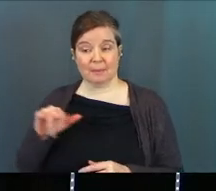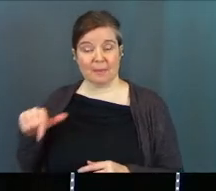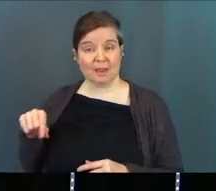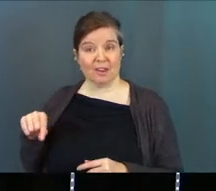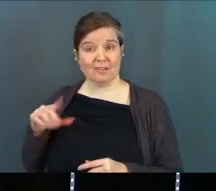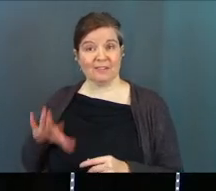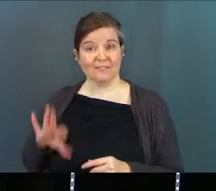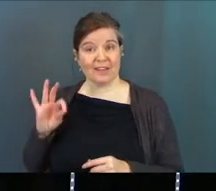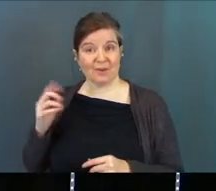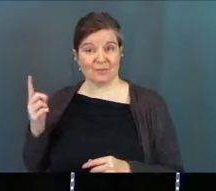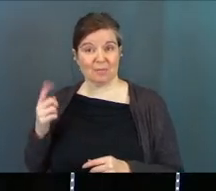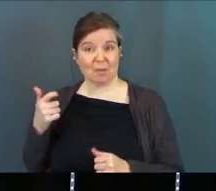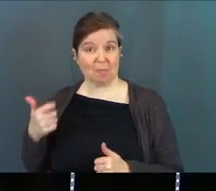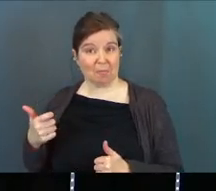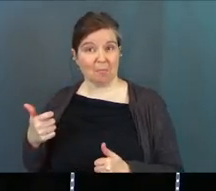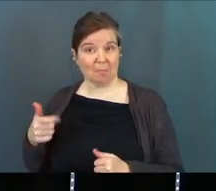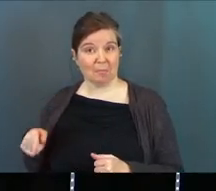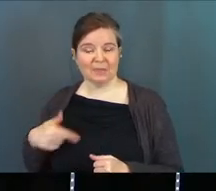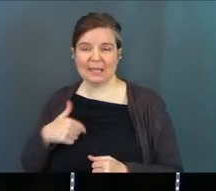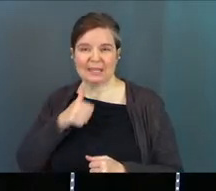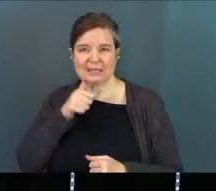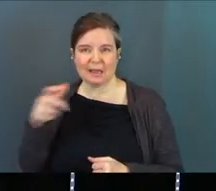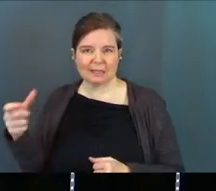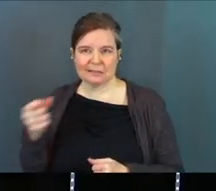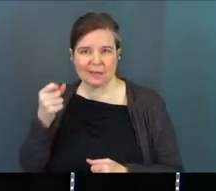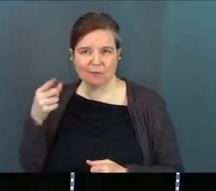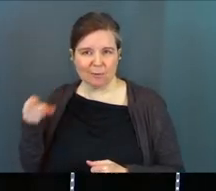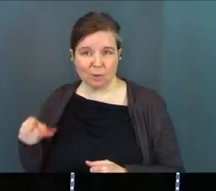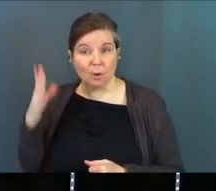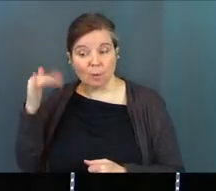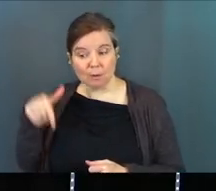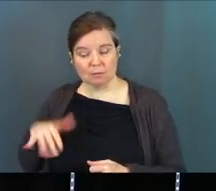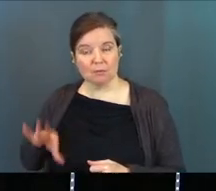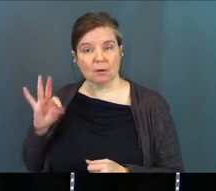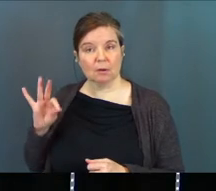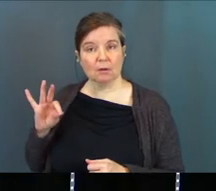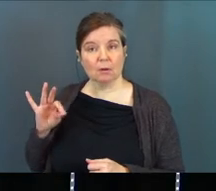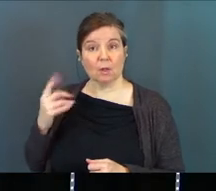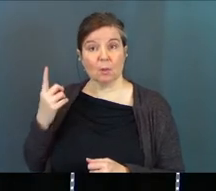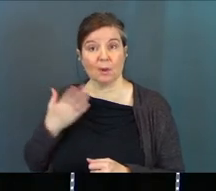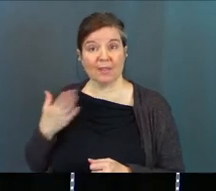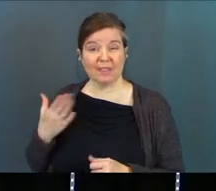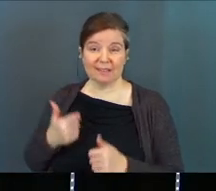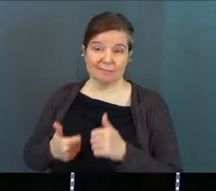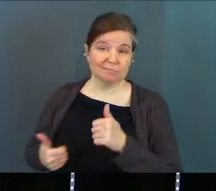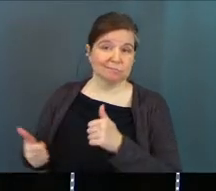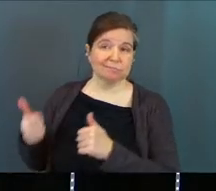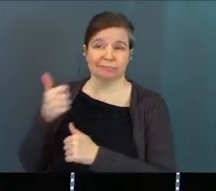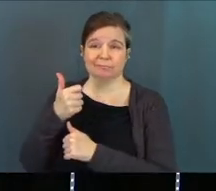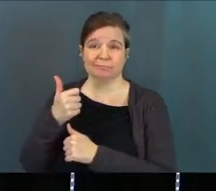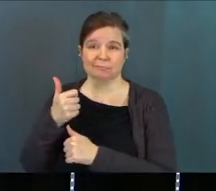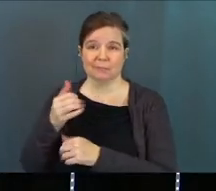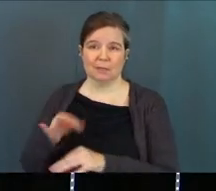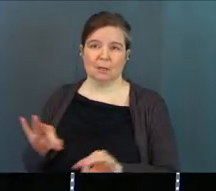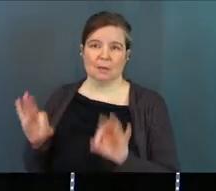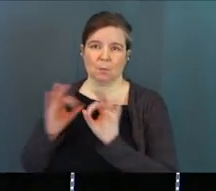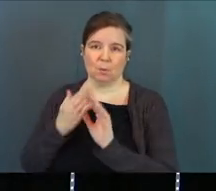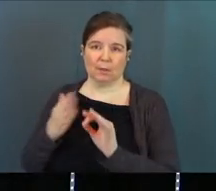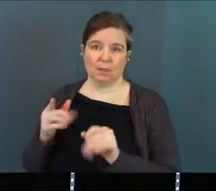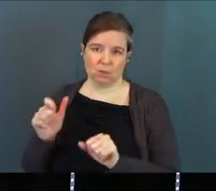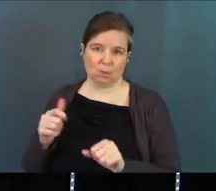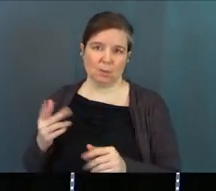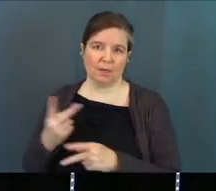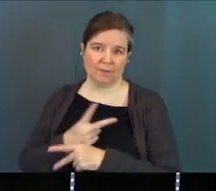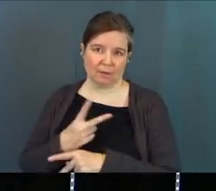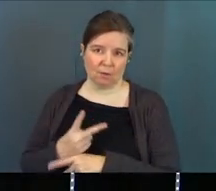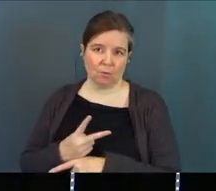Mary's discovered something and it's not going to be taken away from her because she discovered the one thing, the most important thing that